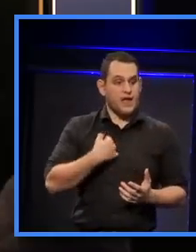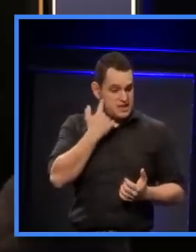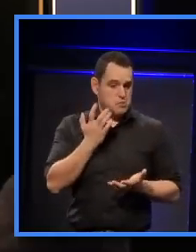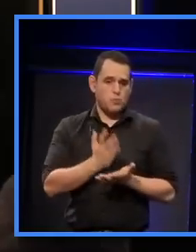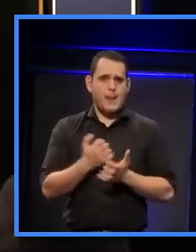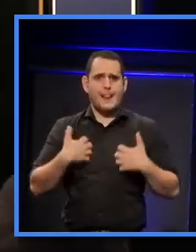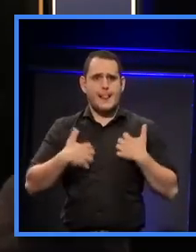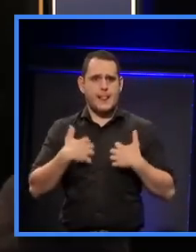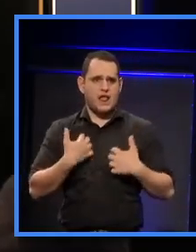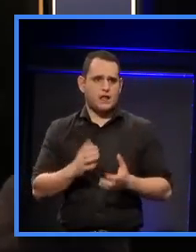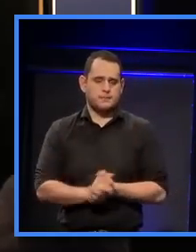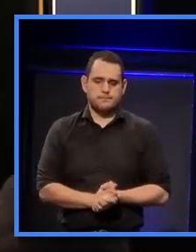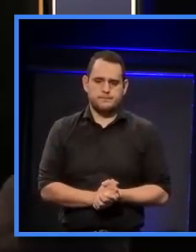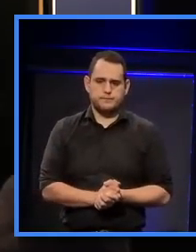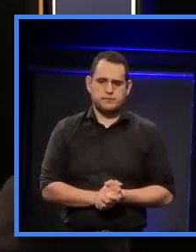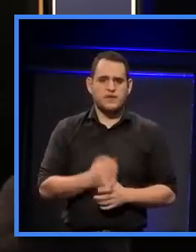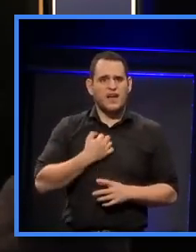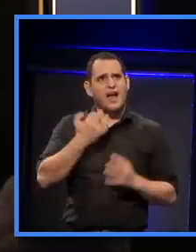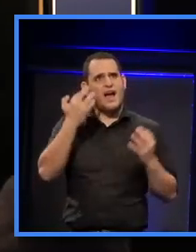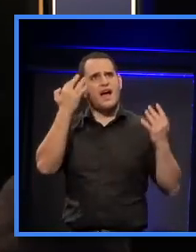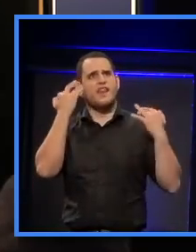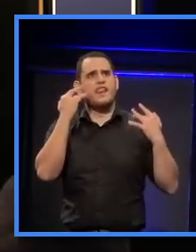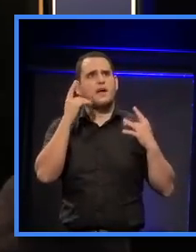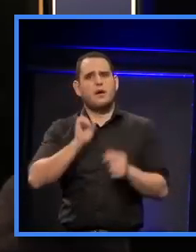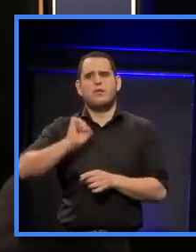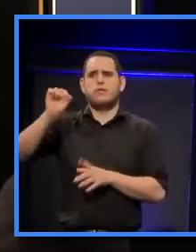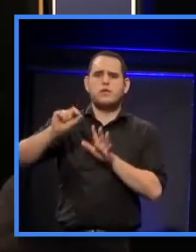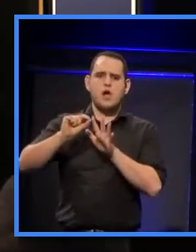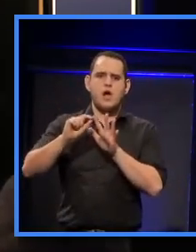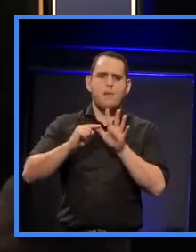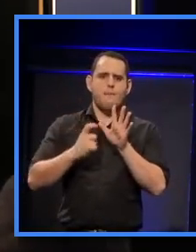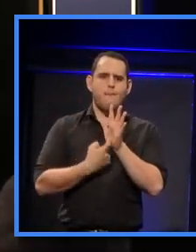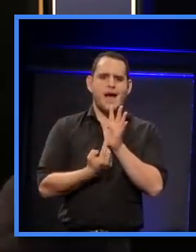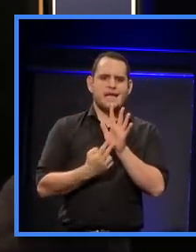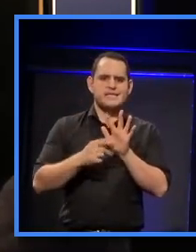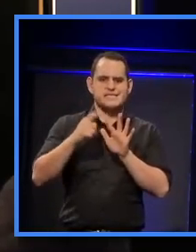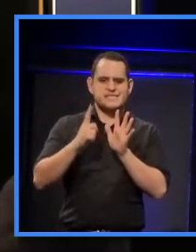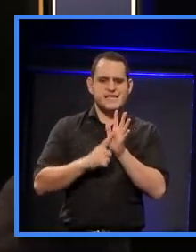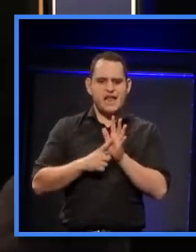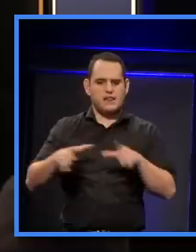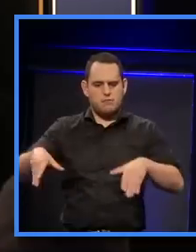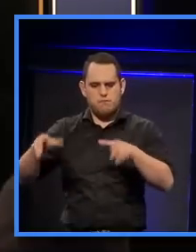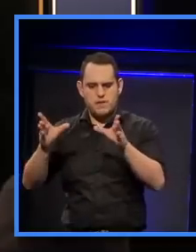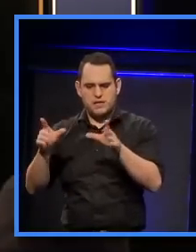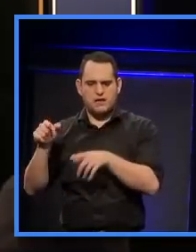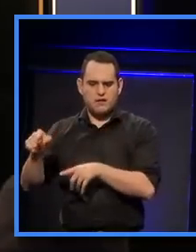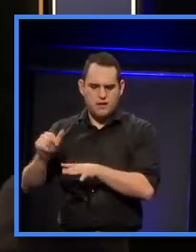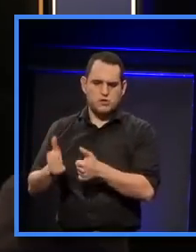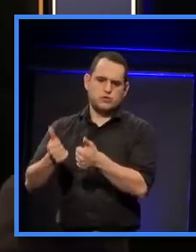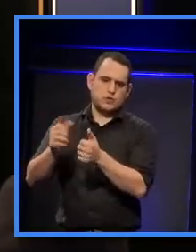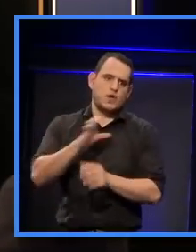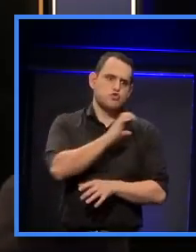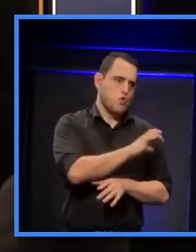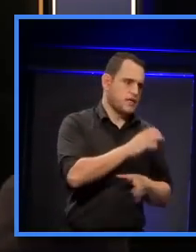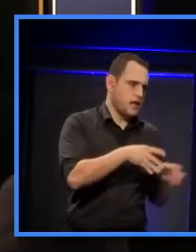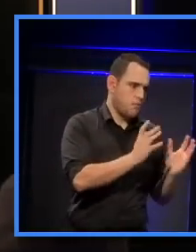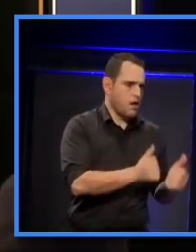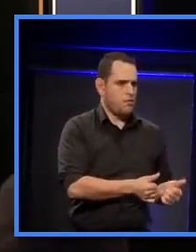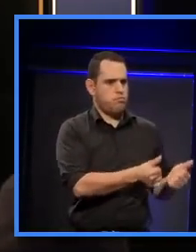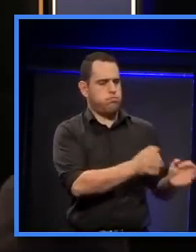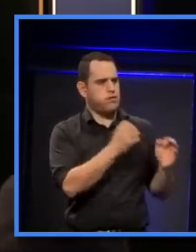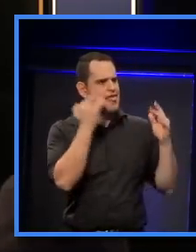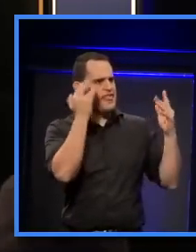quite exciting. You know, if I think about, you the Geyser Building in Parnell, and I think about the Christchurch Civic Building, I think